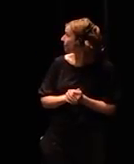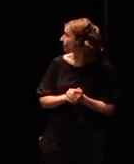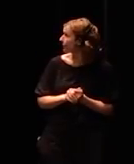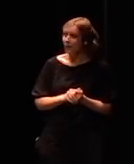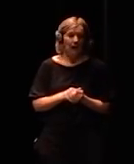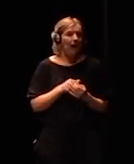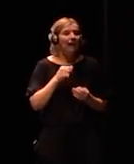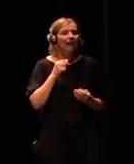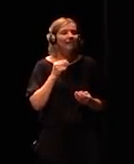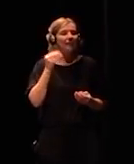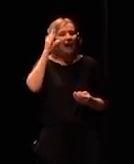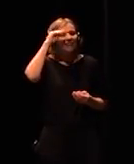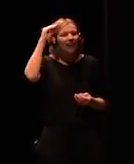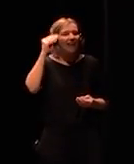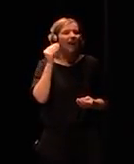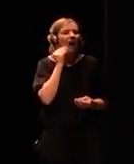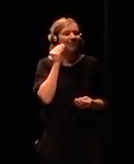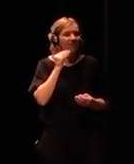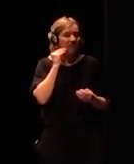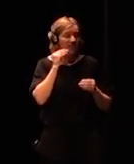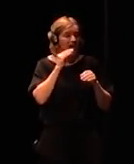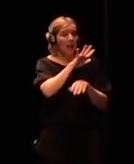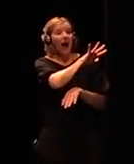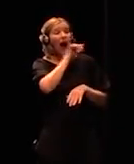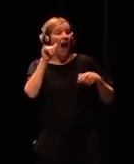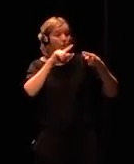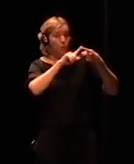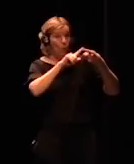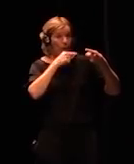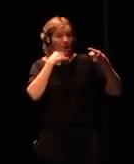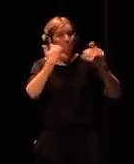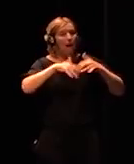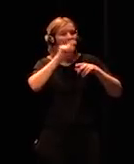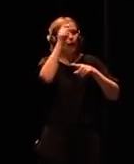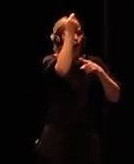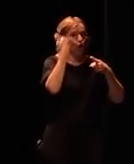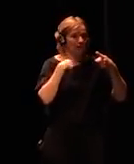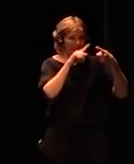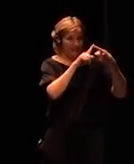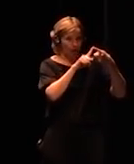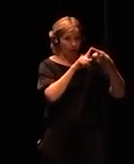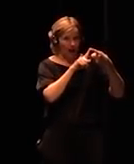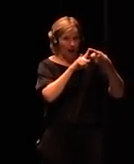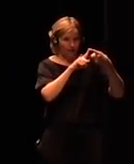line is what basically machines have already achieved cloud computing jeopardy they can play they can play poker